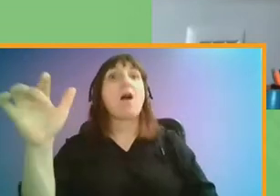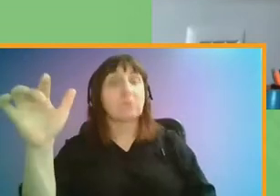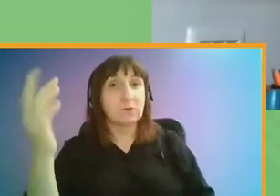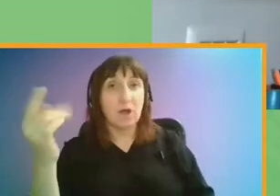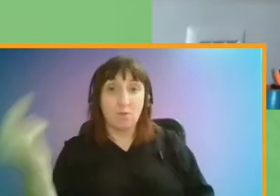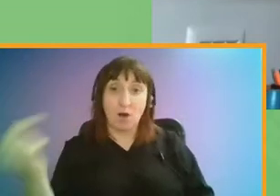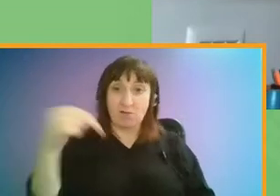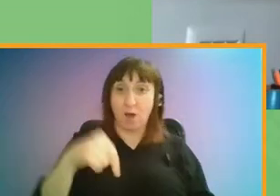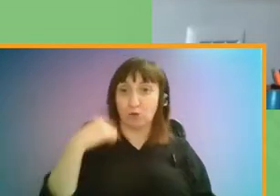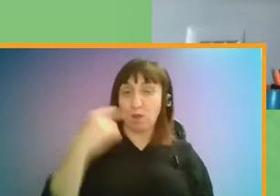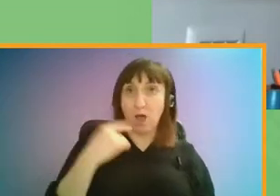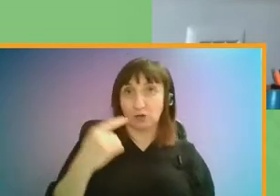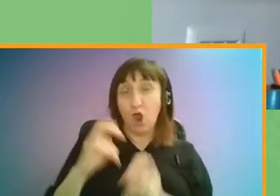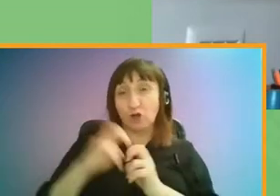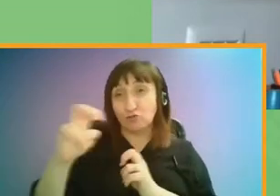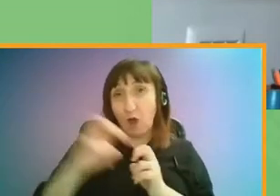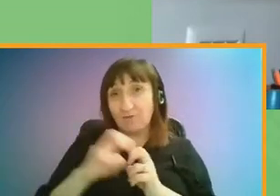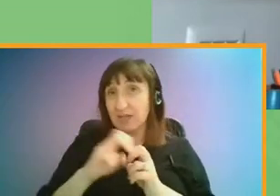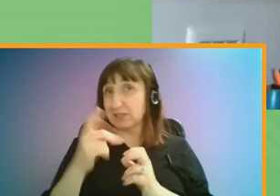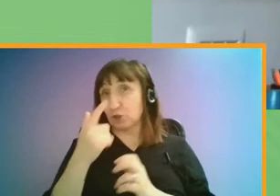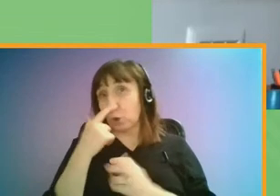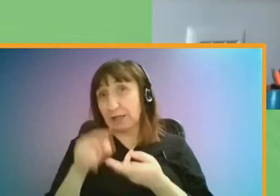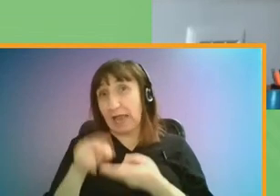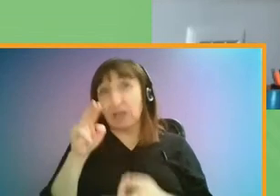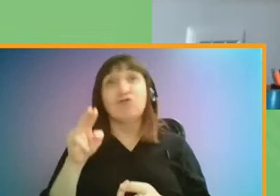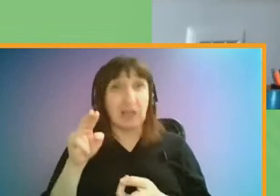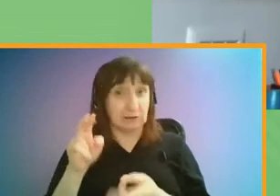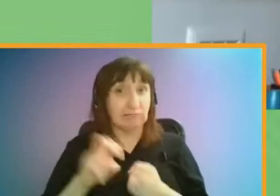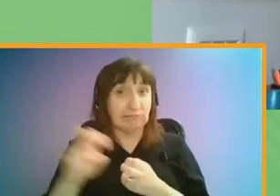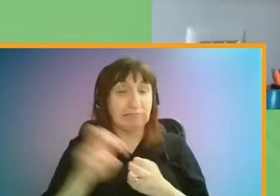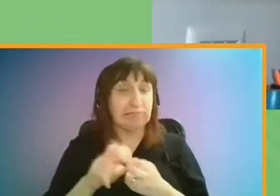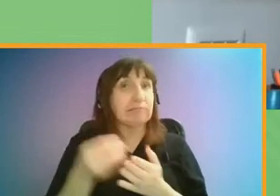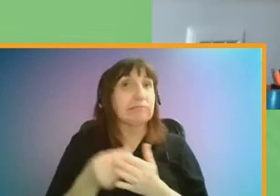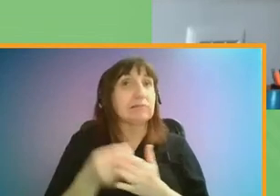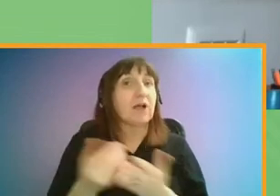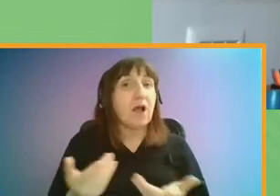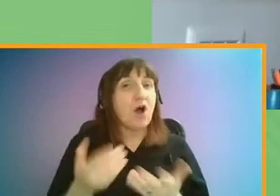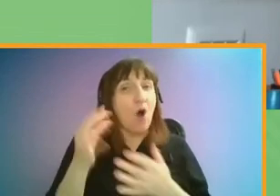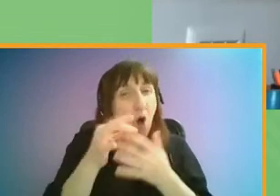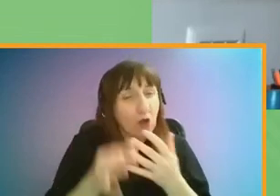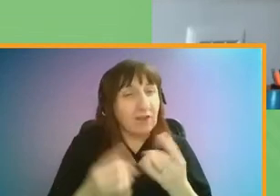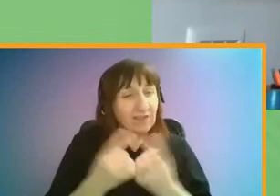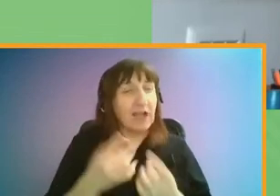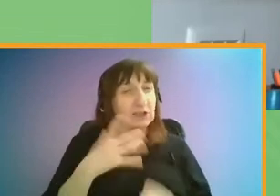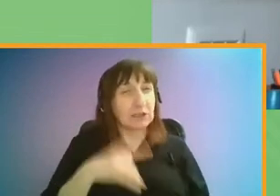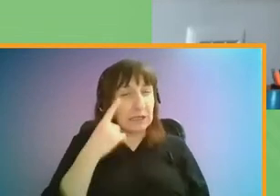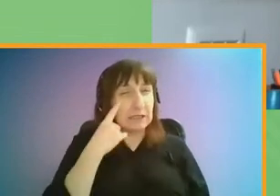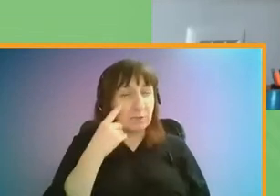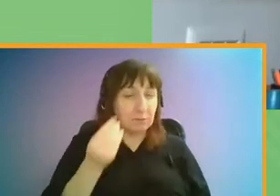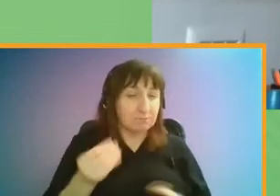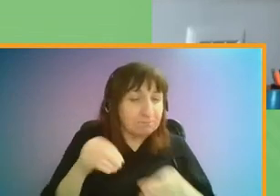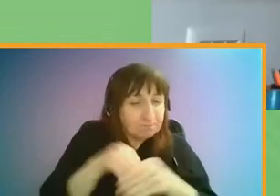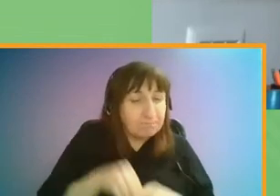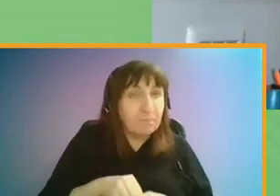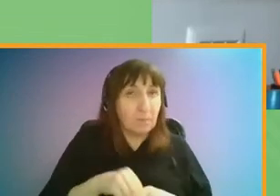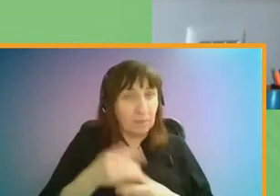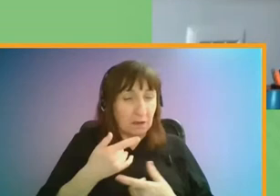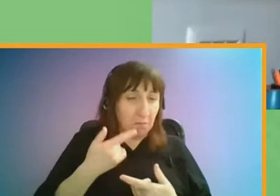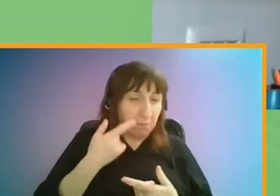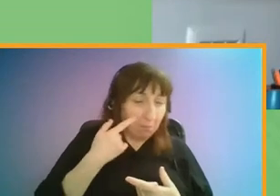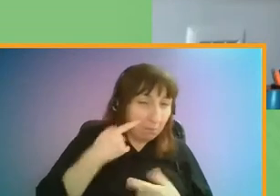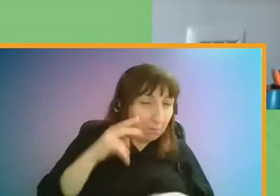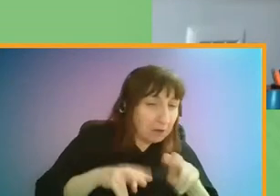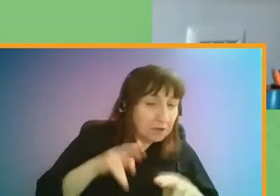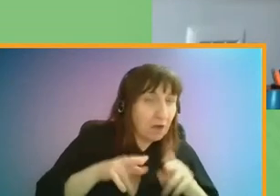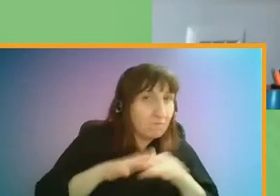your travel expenses may well increase as a result of that. So all of these issues we need to be mindful of in assessing the future